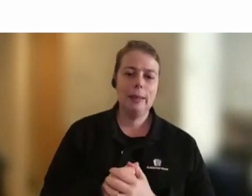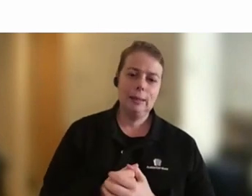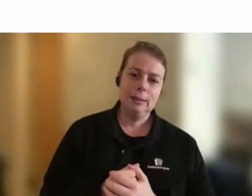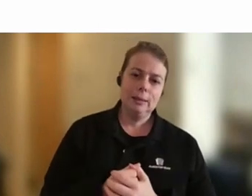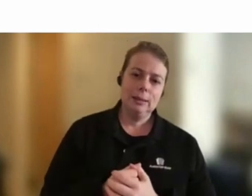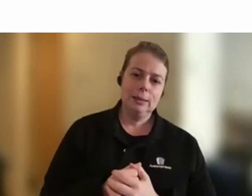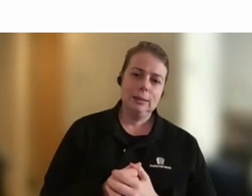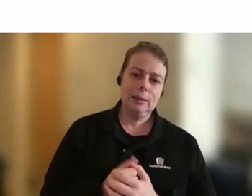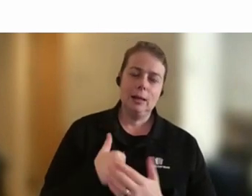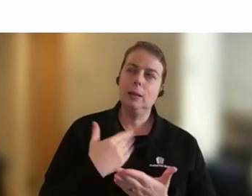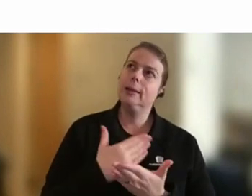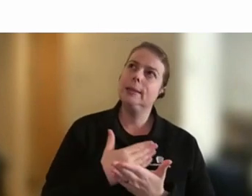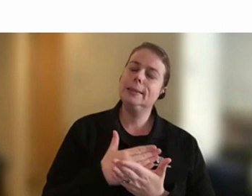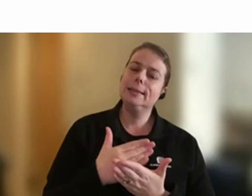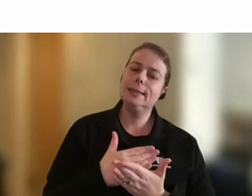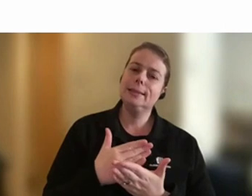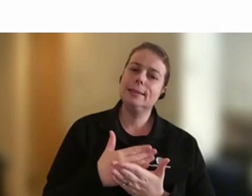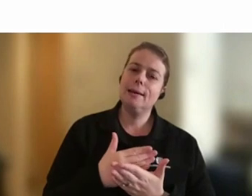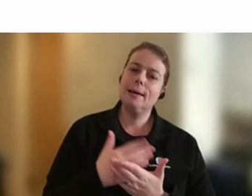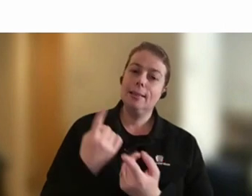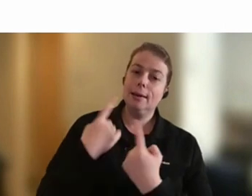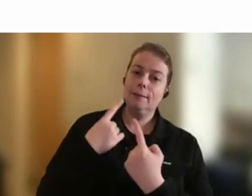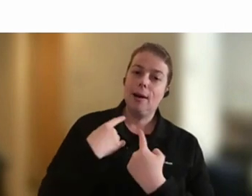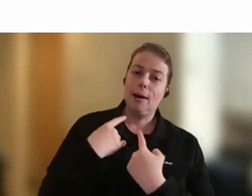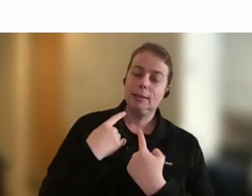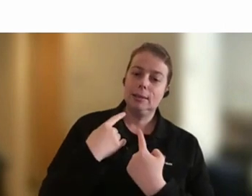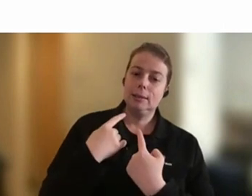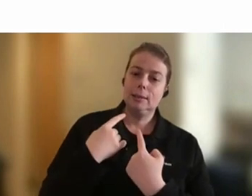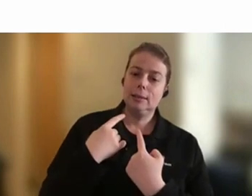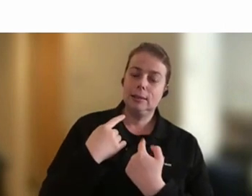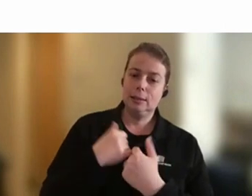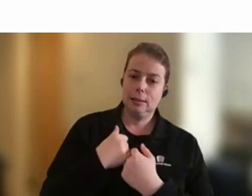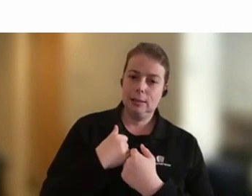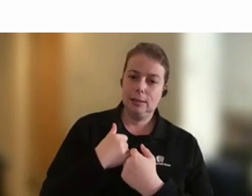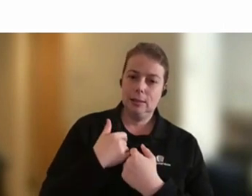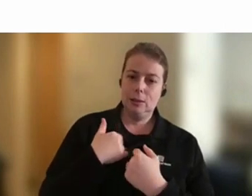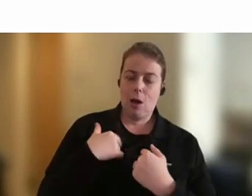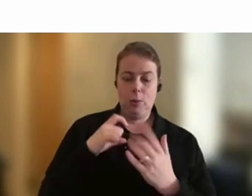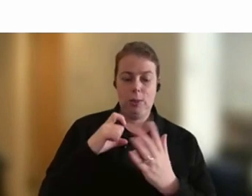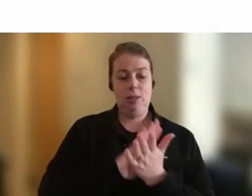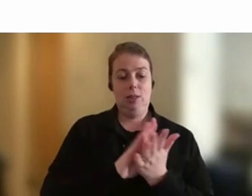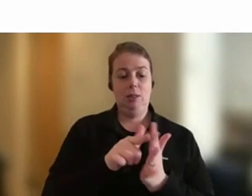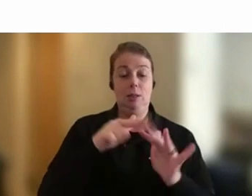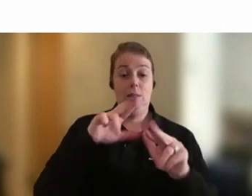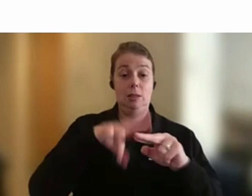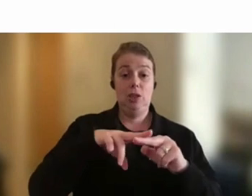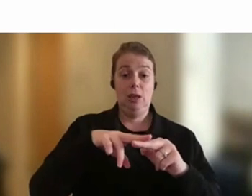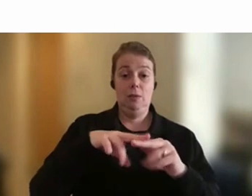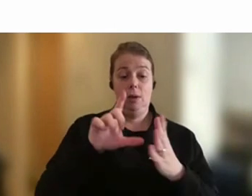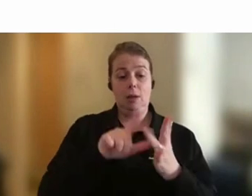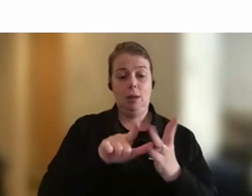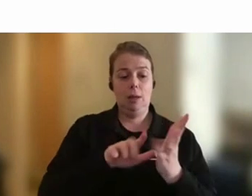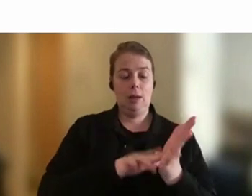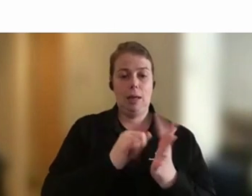I'm going to share the advice I got when I moved from being a Chief Counsel of Workplace Relations in Canberra